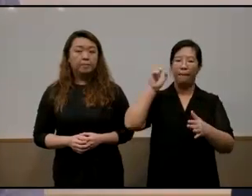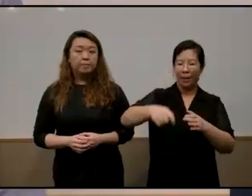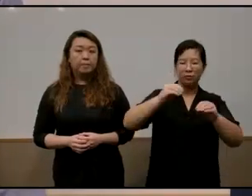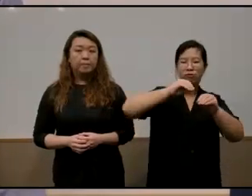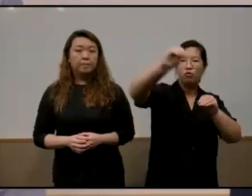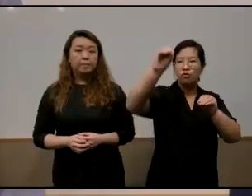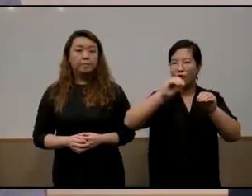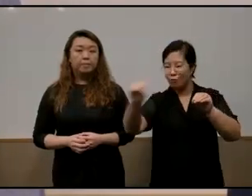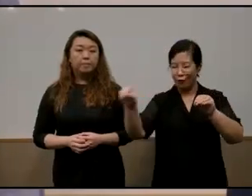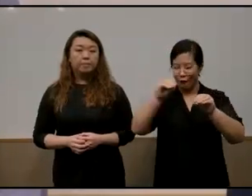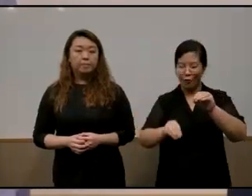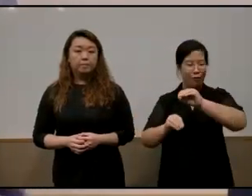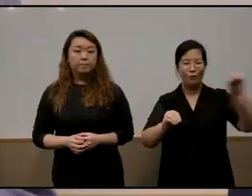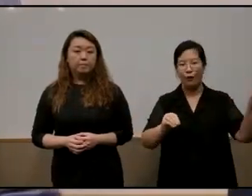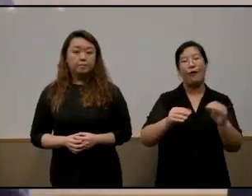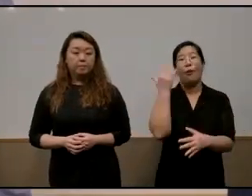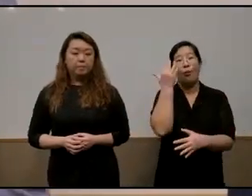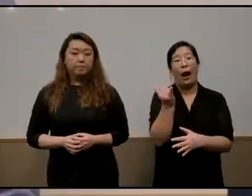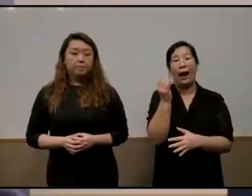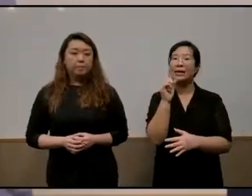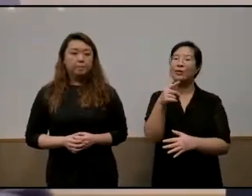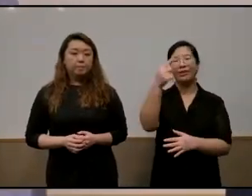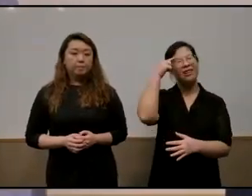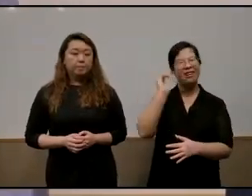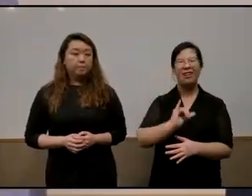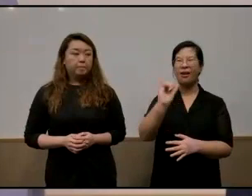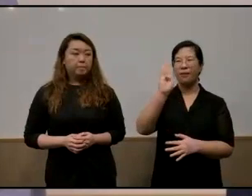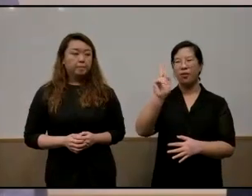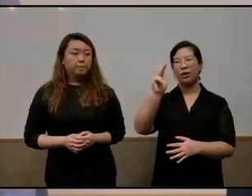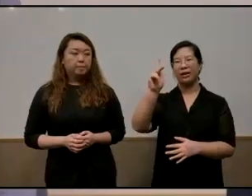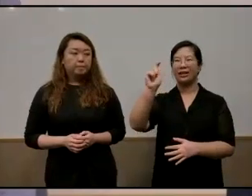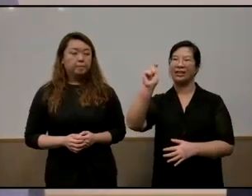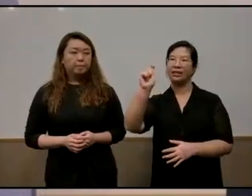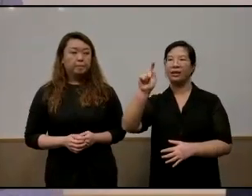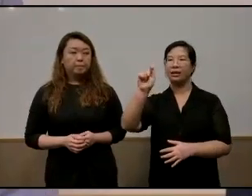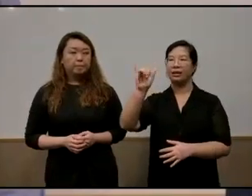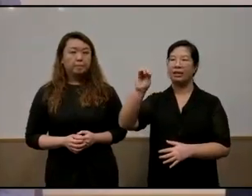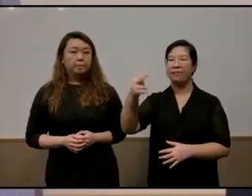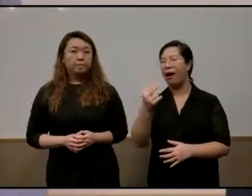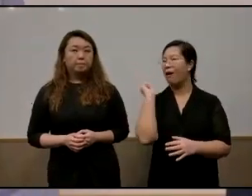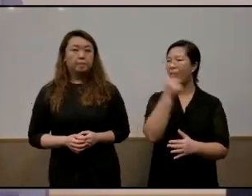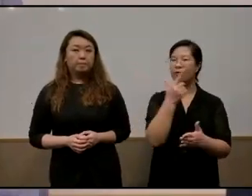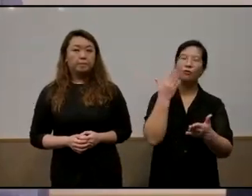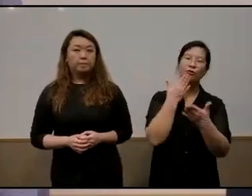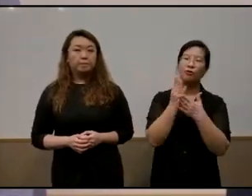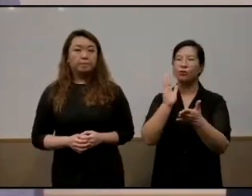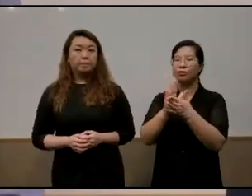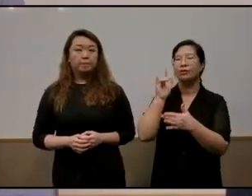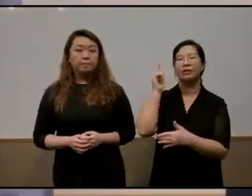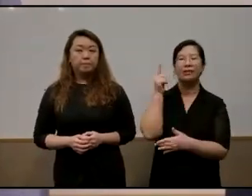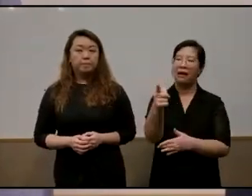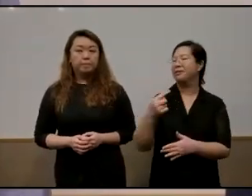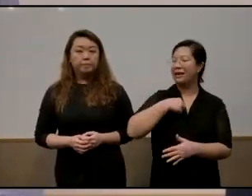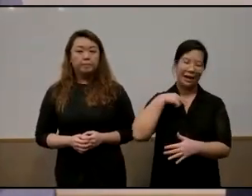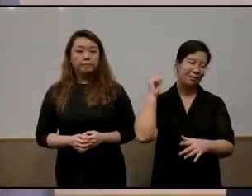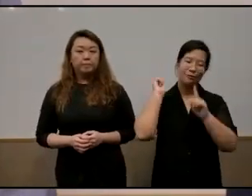this is because if you if you look at oh it's bukit-tima you know all the good schools are there therefore i will pay 10 million dollars for a semi-detached house and i will